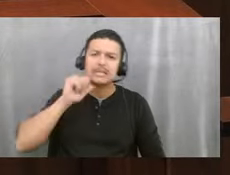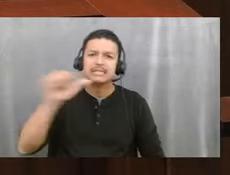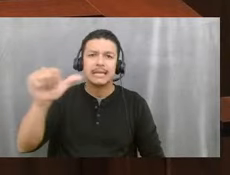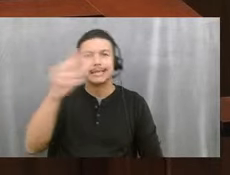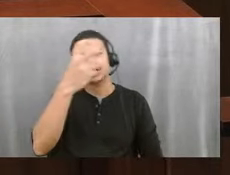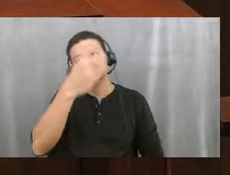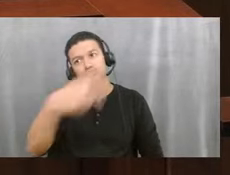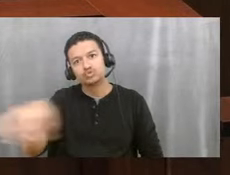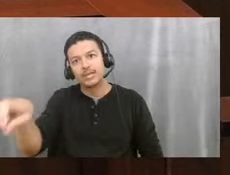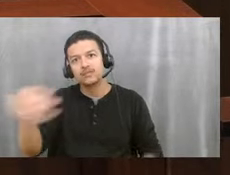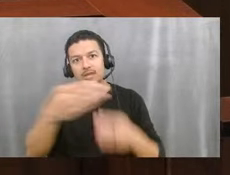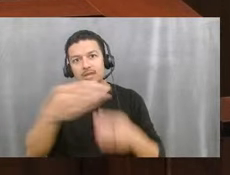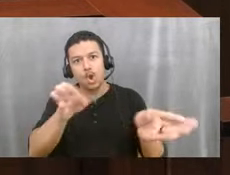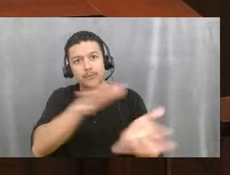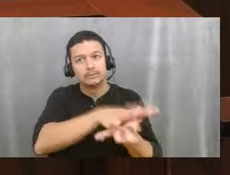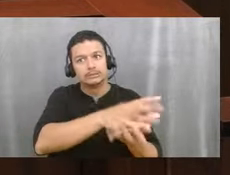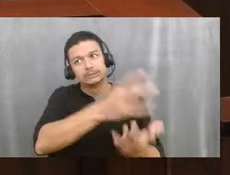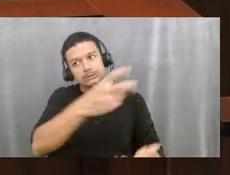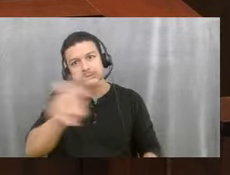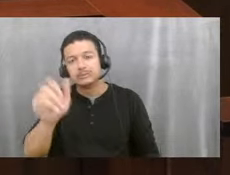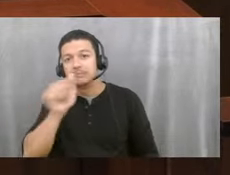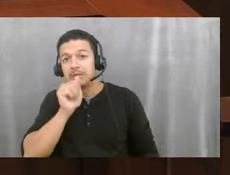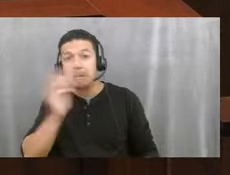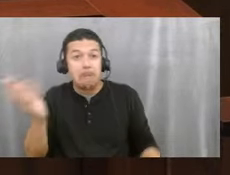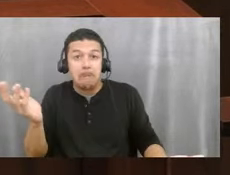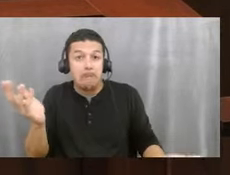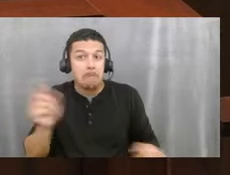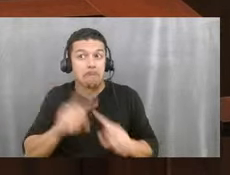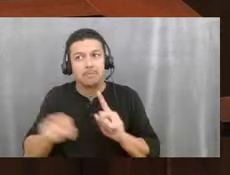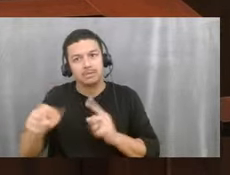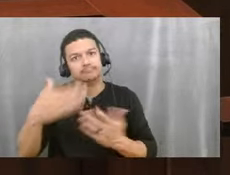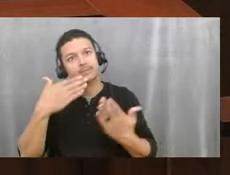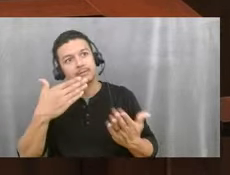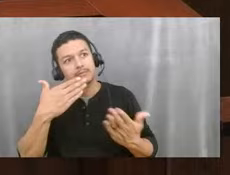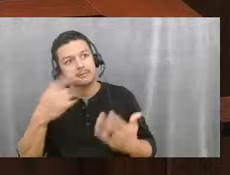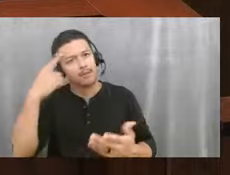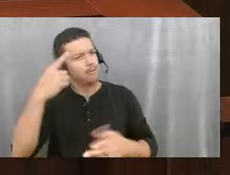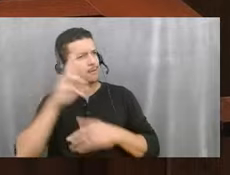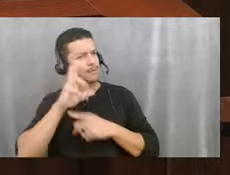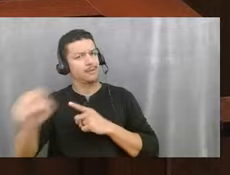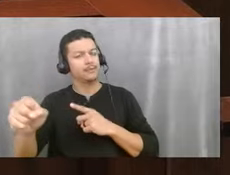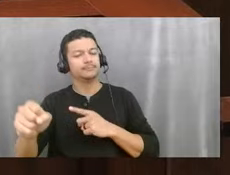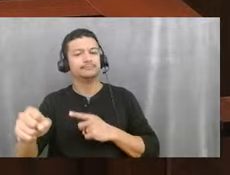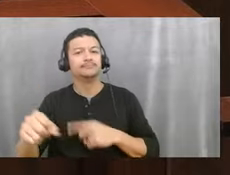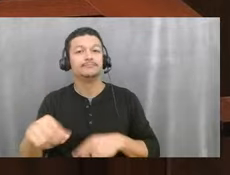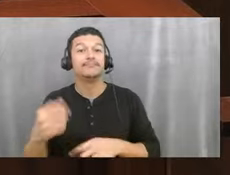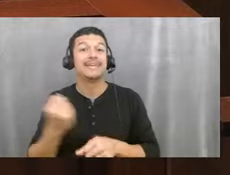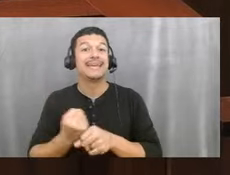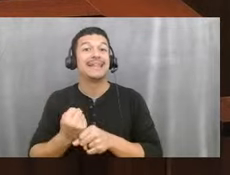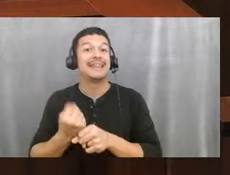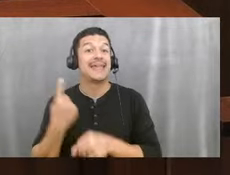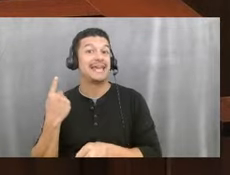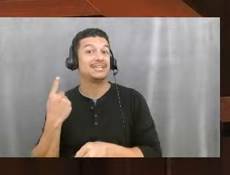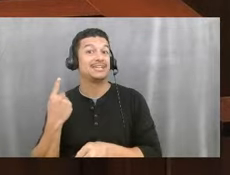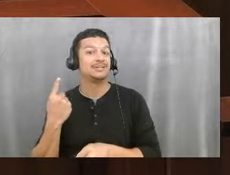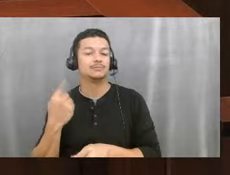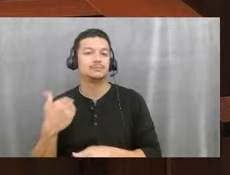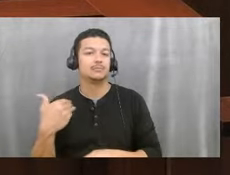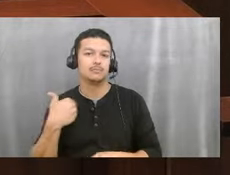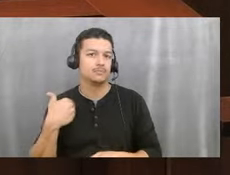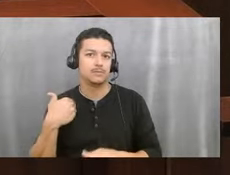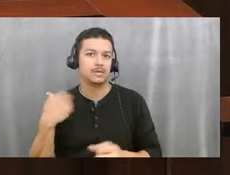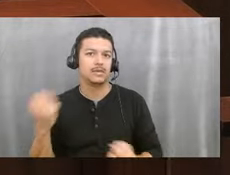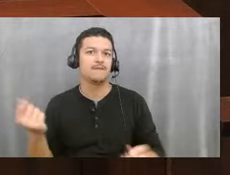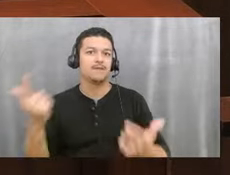but she was grateful and thought it was awesome. So, you know, I think that's where you're going to see that. And last year, we didn't have all of our private schools in Palm Beach County